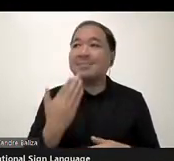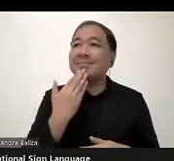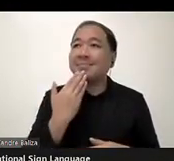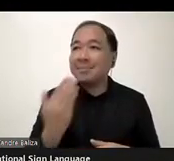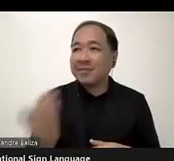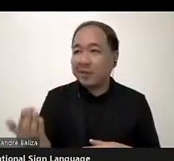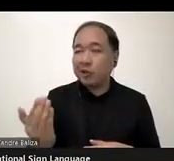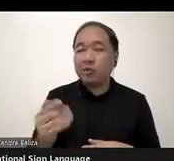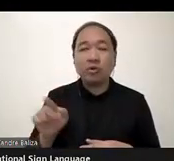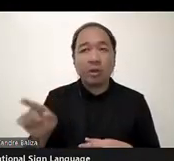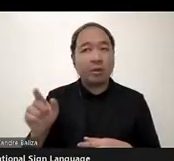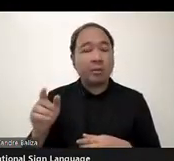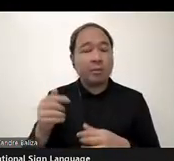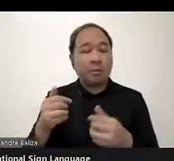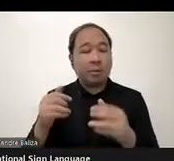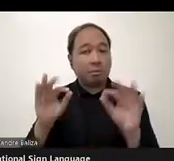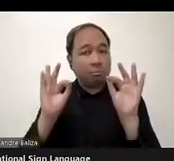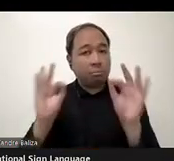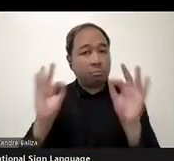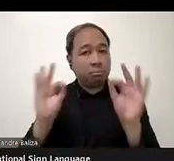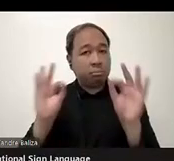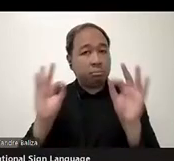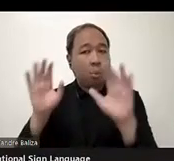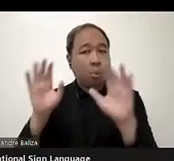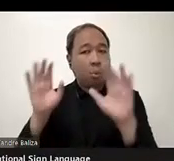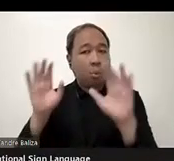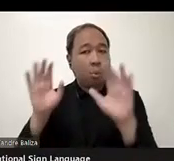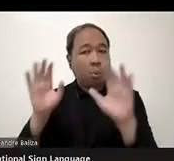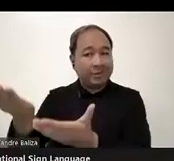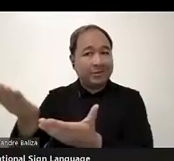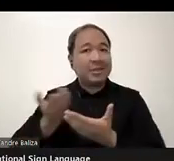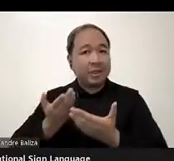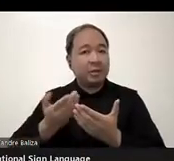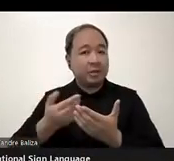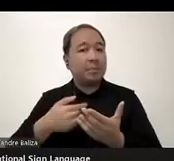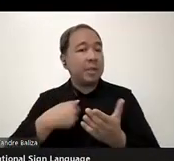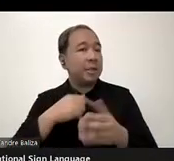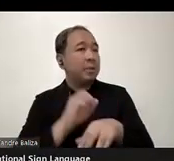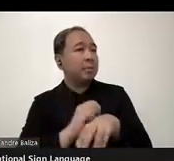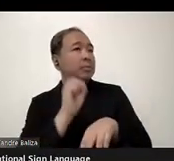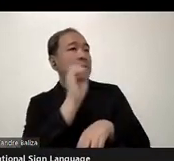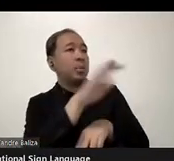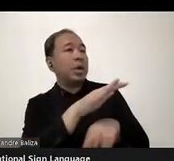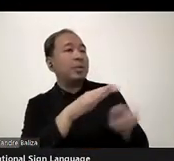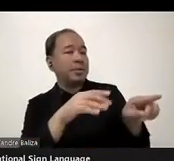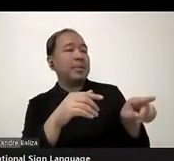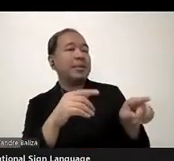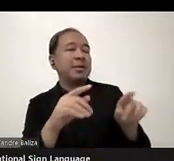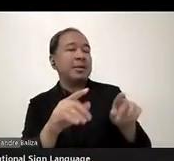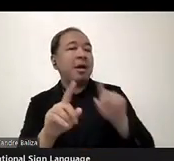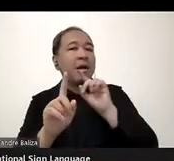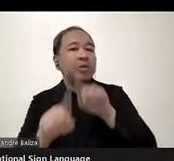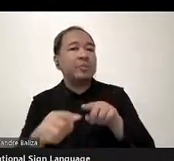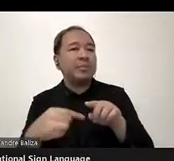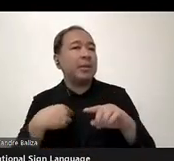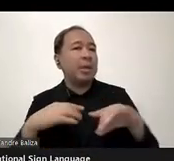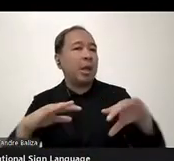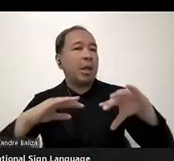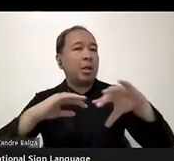uh, good suggestion. I would address these two, uh, to my closing remarks. Any other suggestions? Shabir?